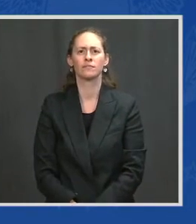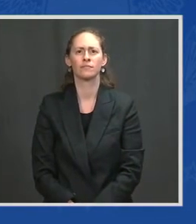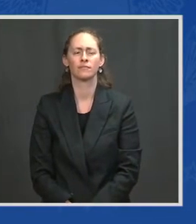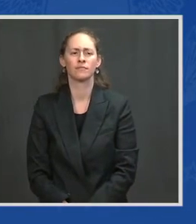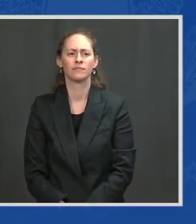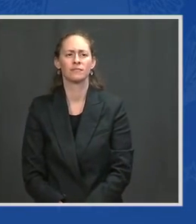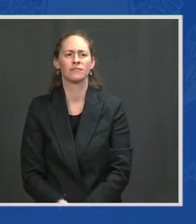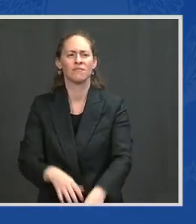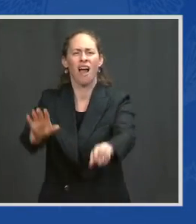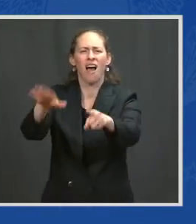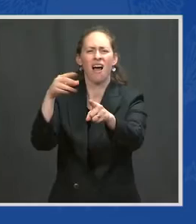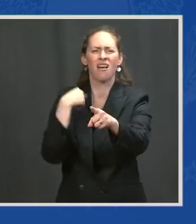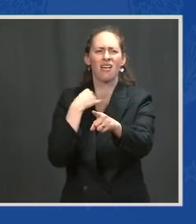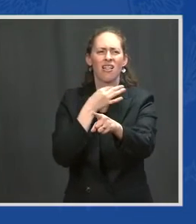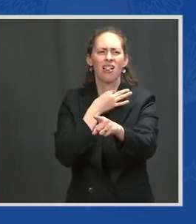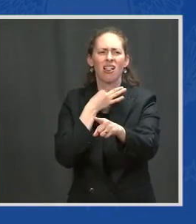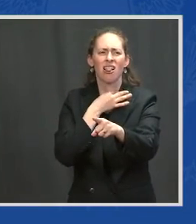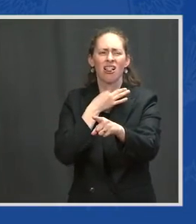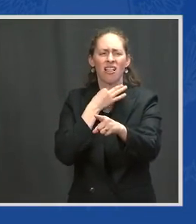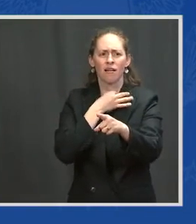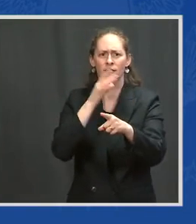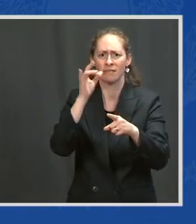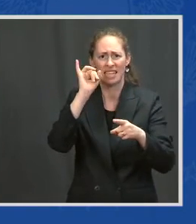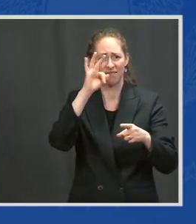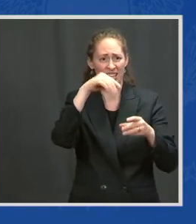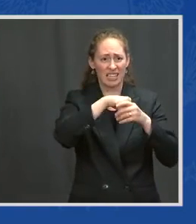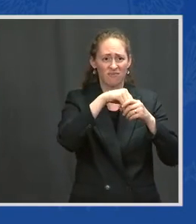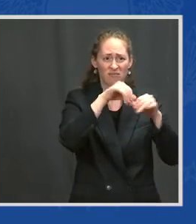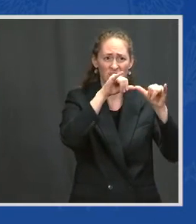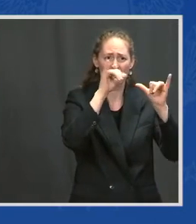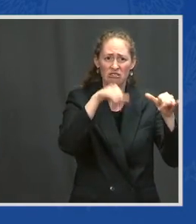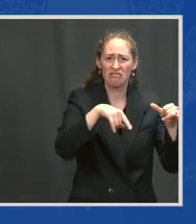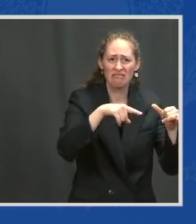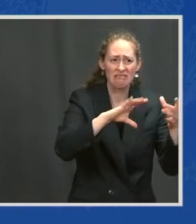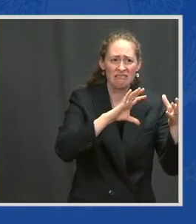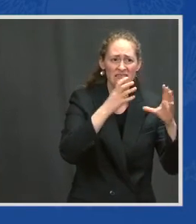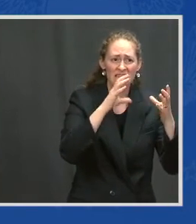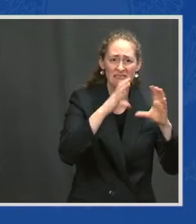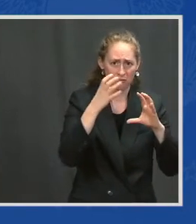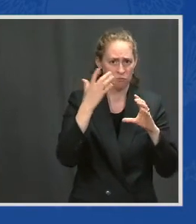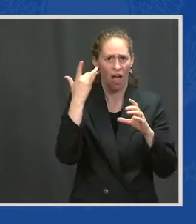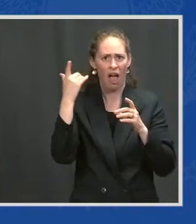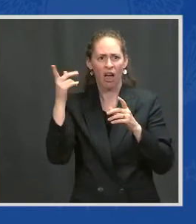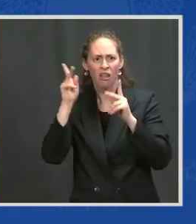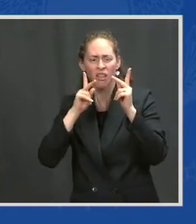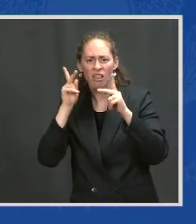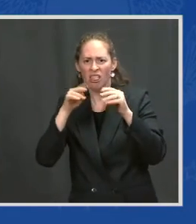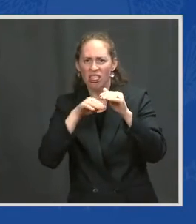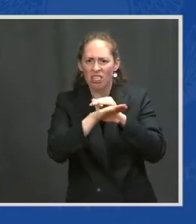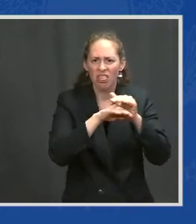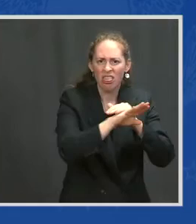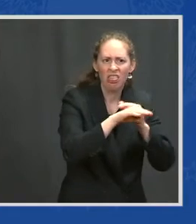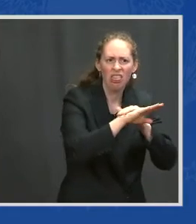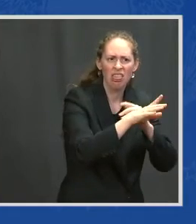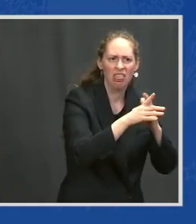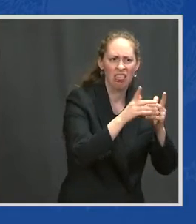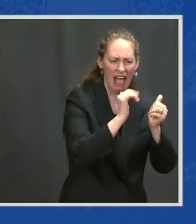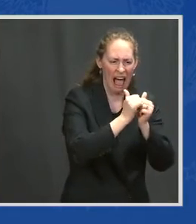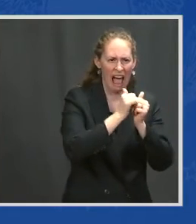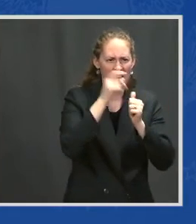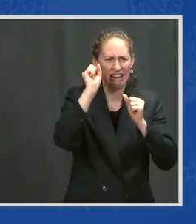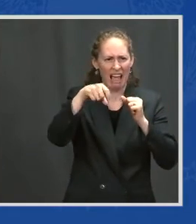critical infrastructure from a criminal actor, how can you possibly protect it from a state actor? We can do both.